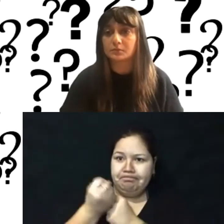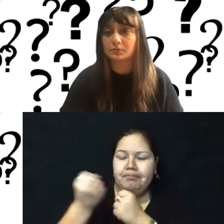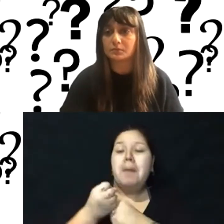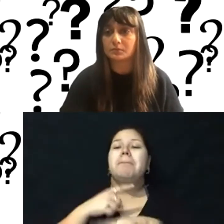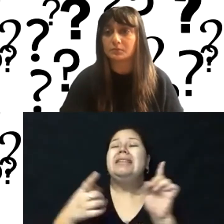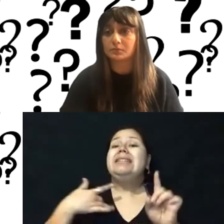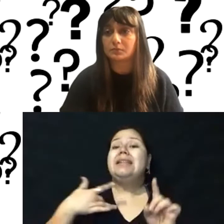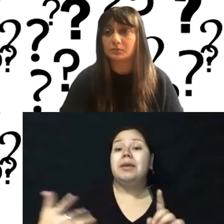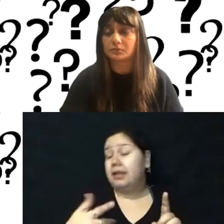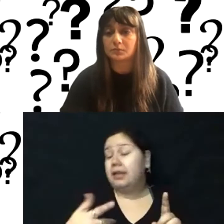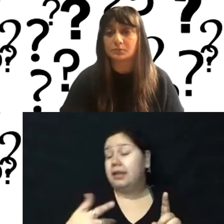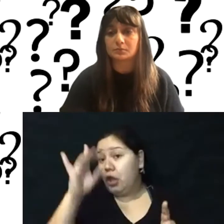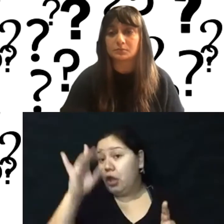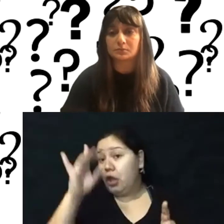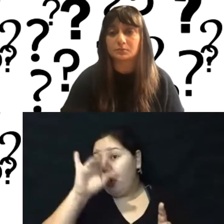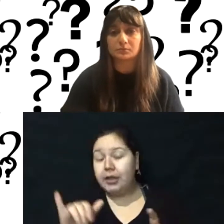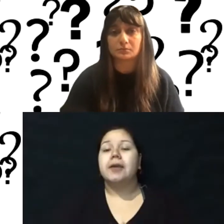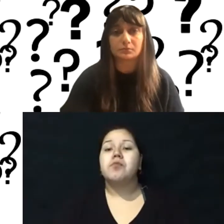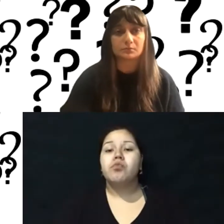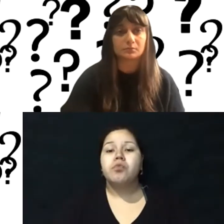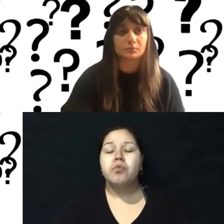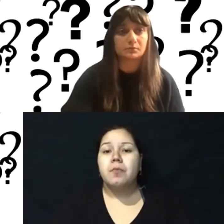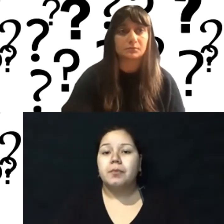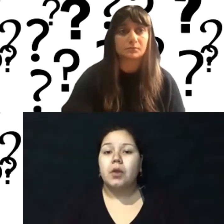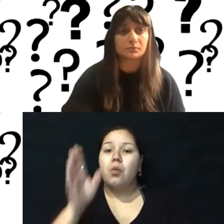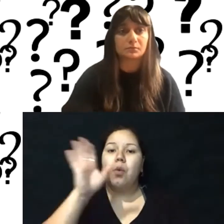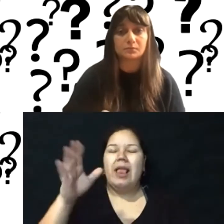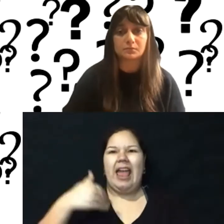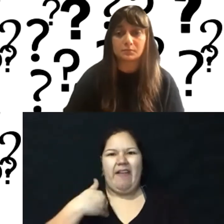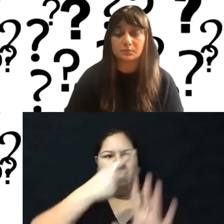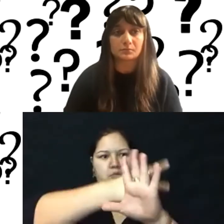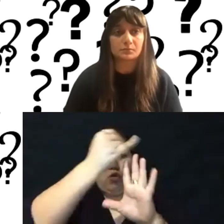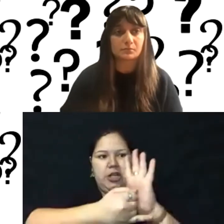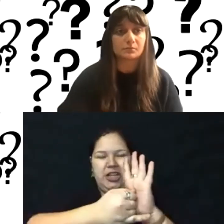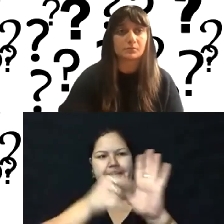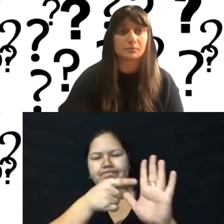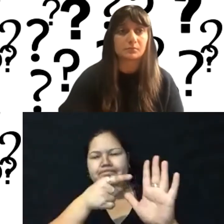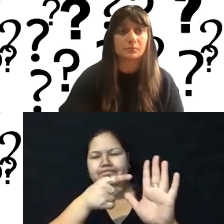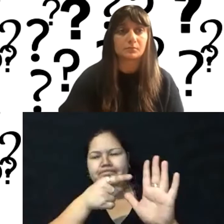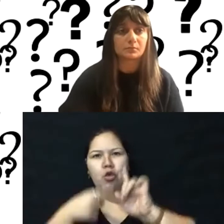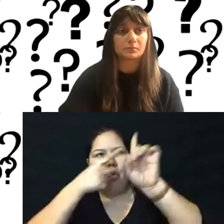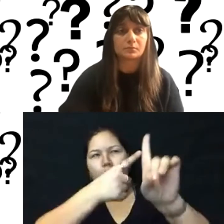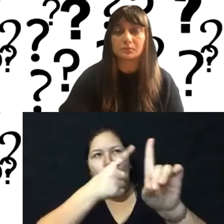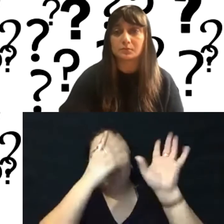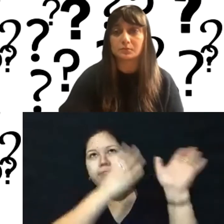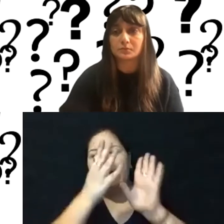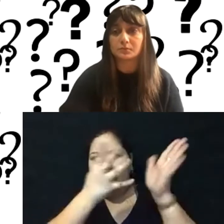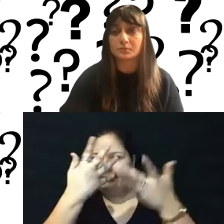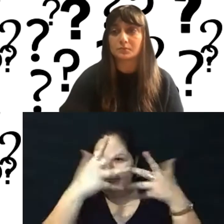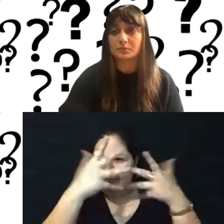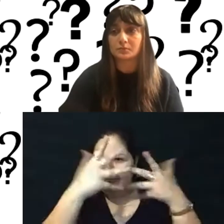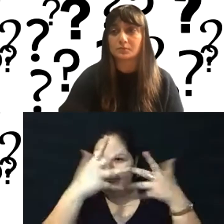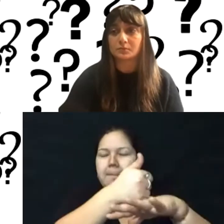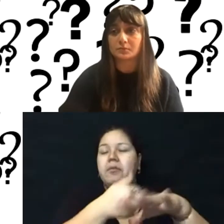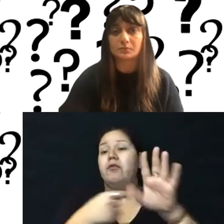that, you know, usually there's some kind of defined project that somebody is looking to do. So, uh, you know, for example, um, I'm, working with a new